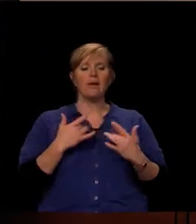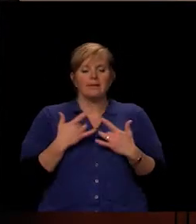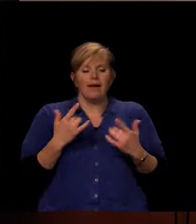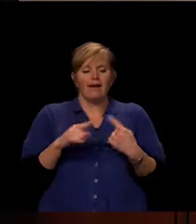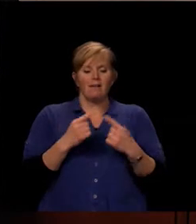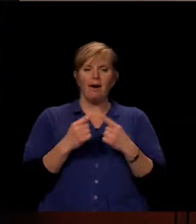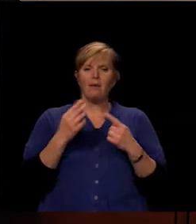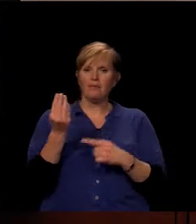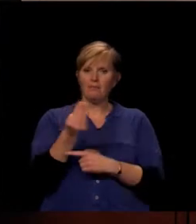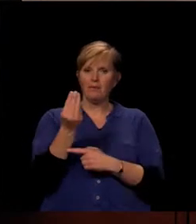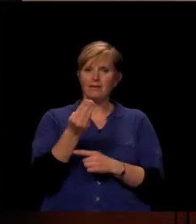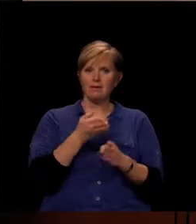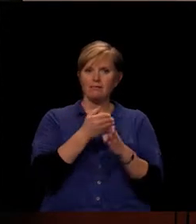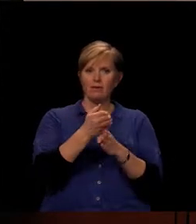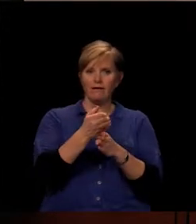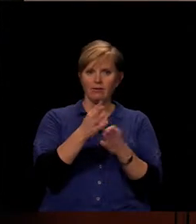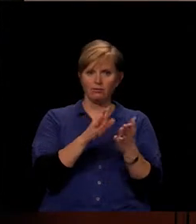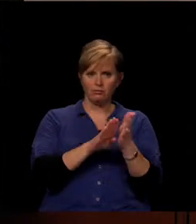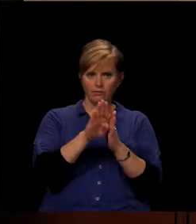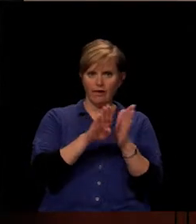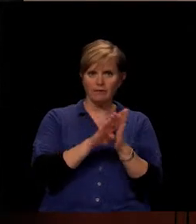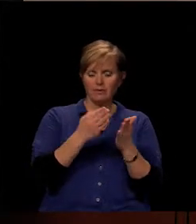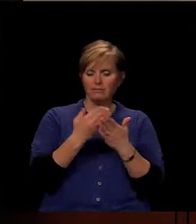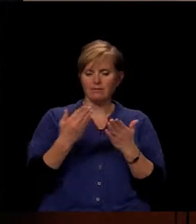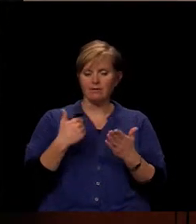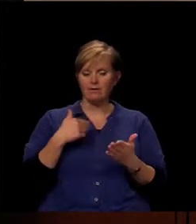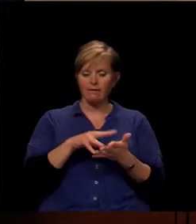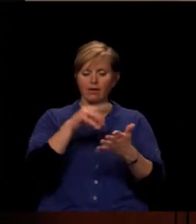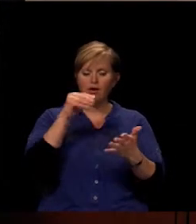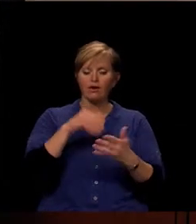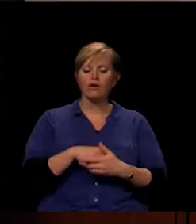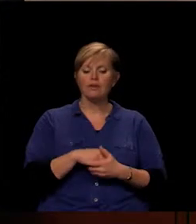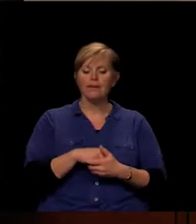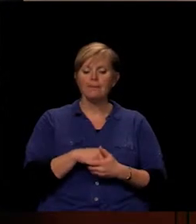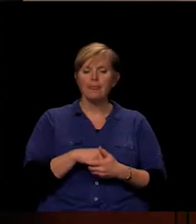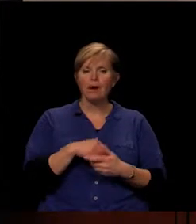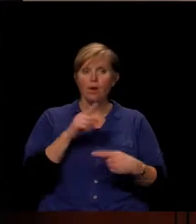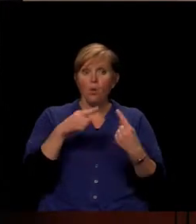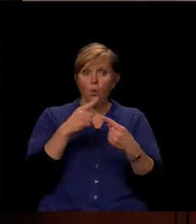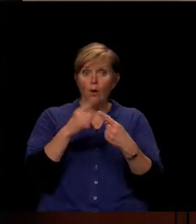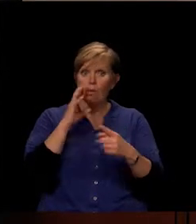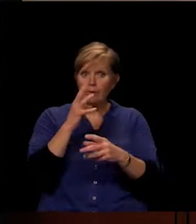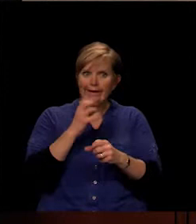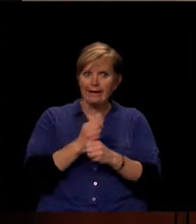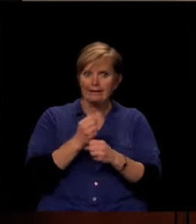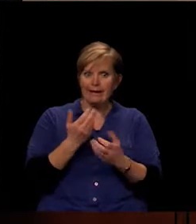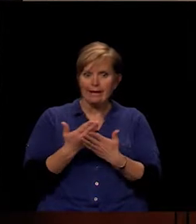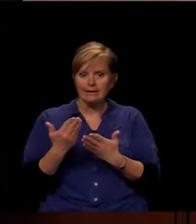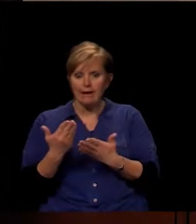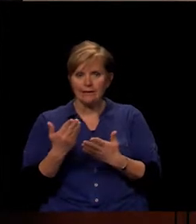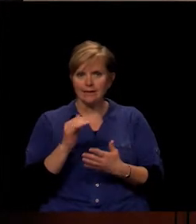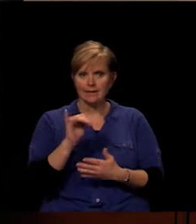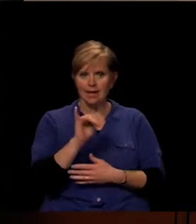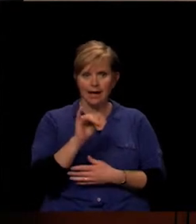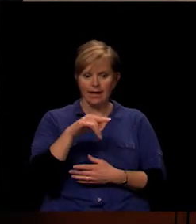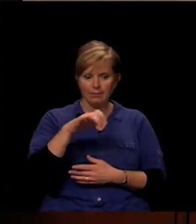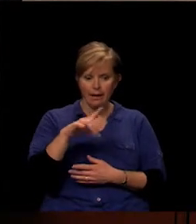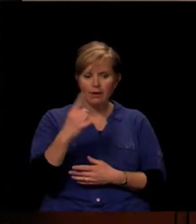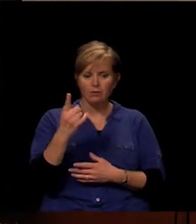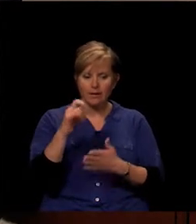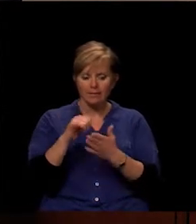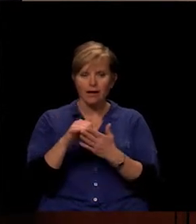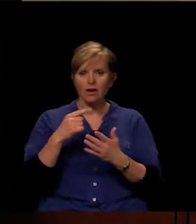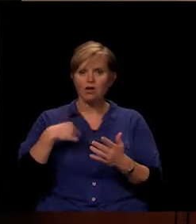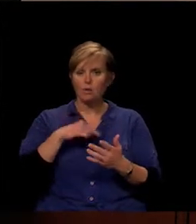development, some things I learned. How soon would we have a device, an iPad, something like that, so we can do some things in science.